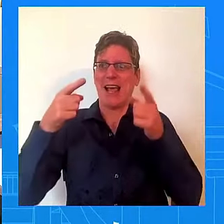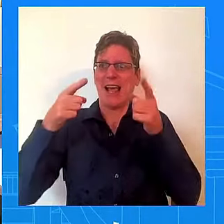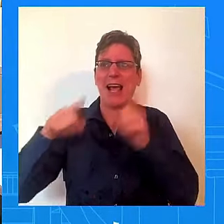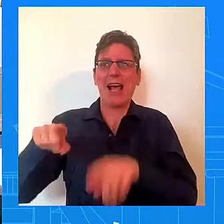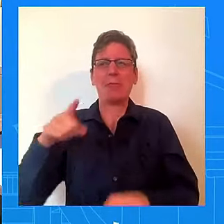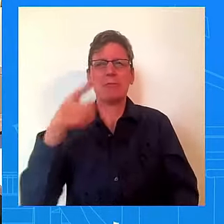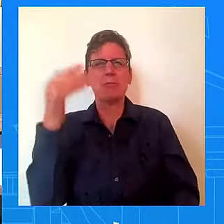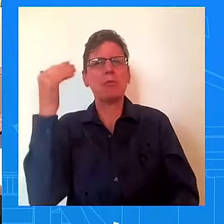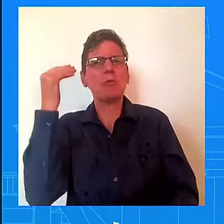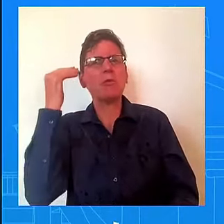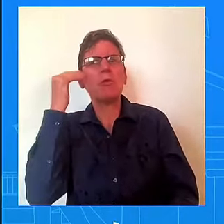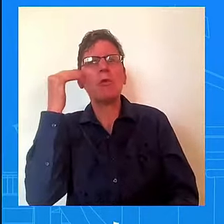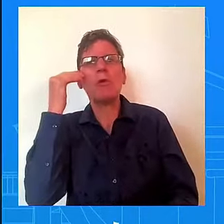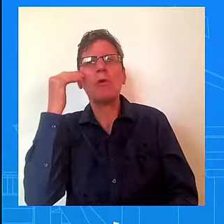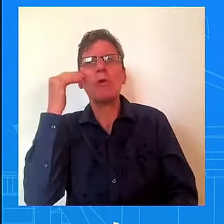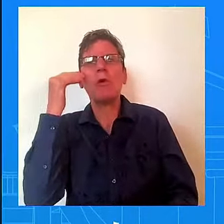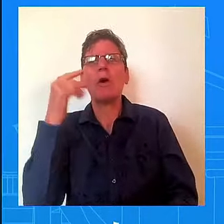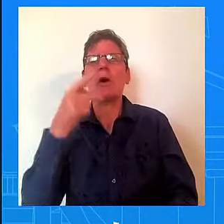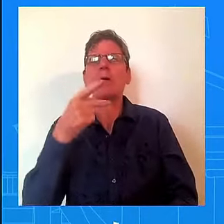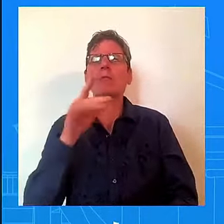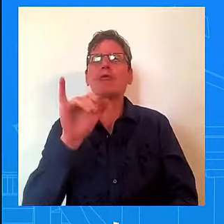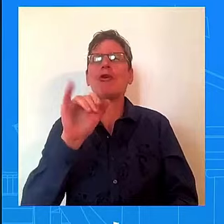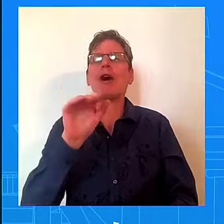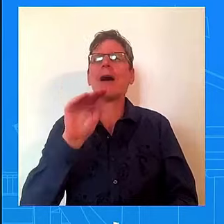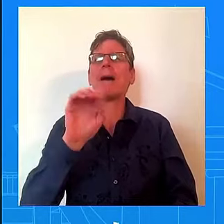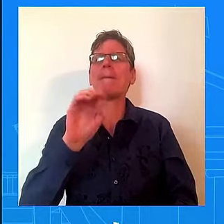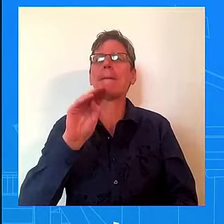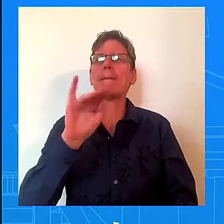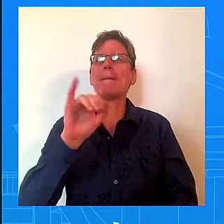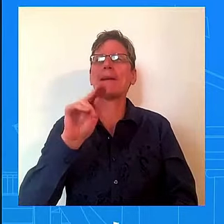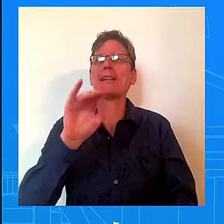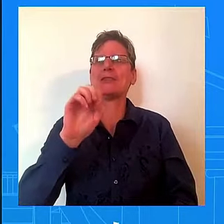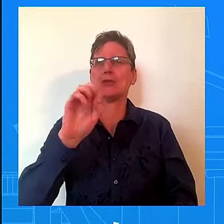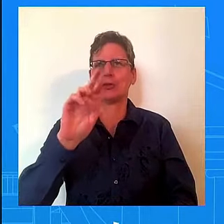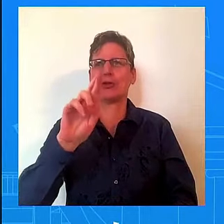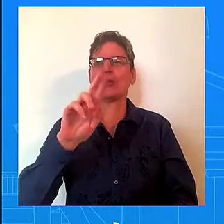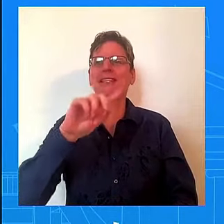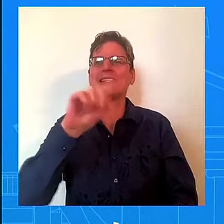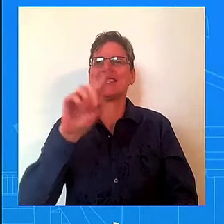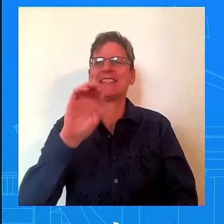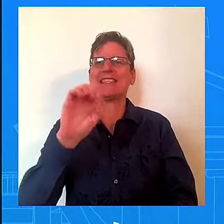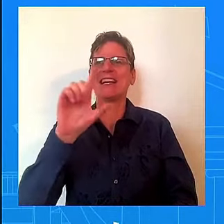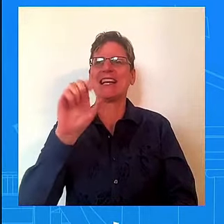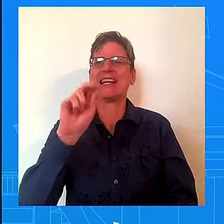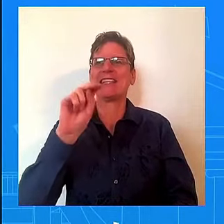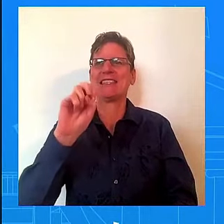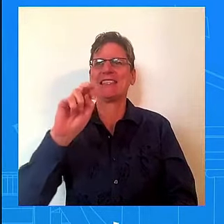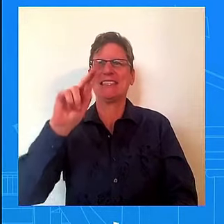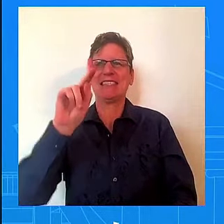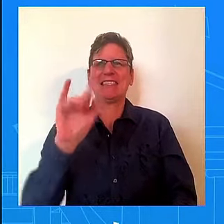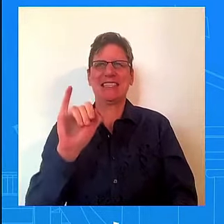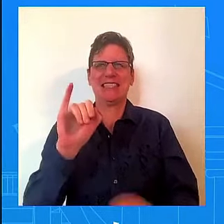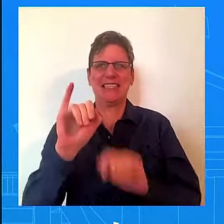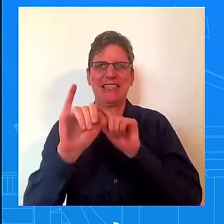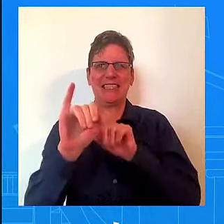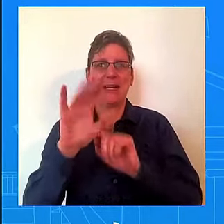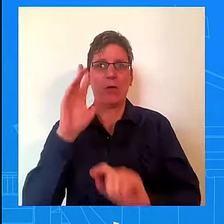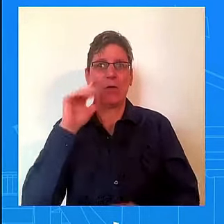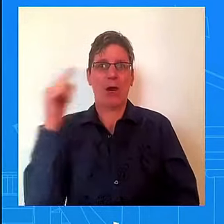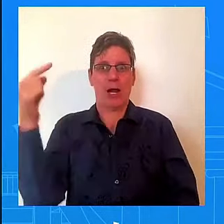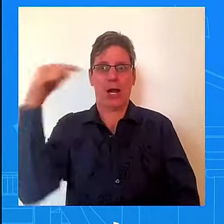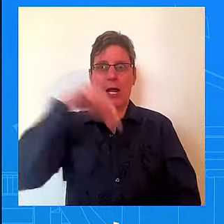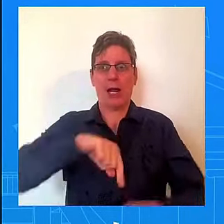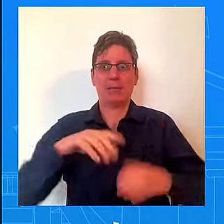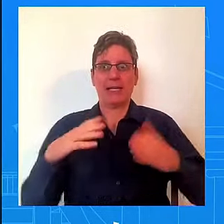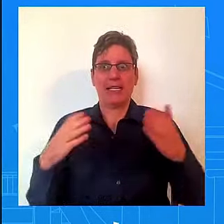Harris? Your last question, you're jumping way ahead of me. I don't have anything for you as far as President Zelenskyy specifically